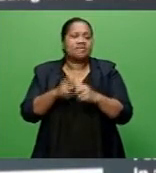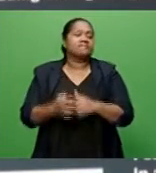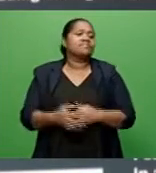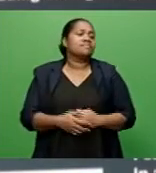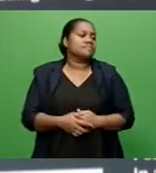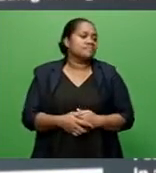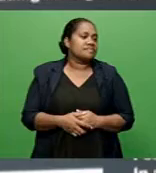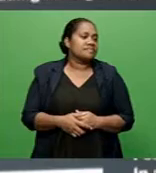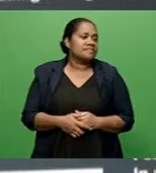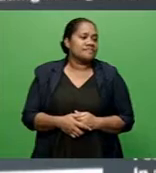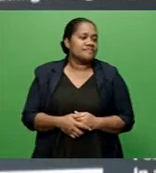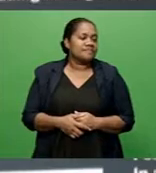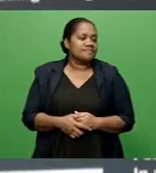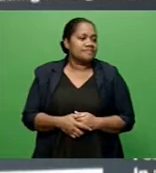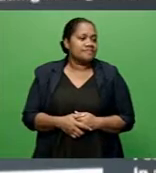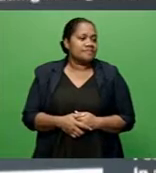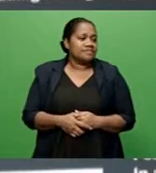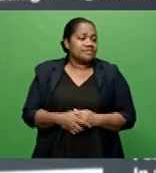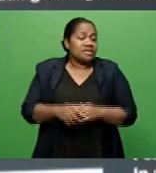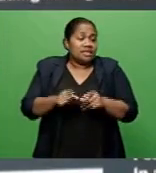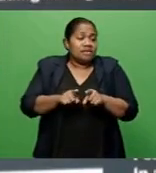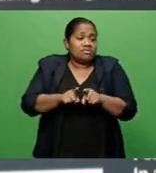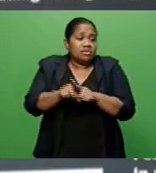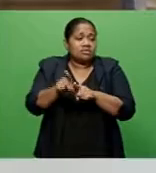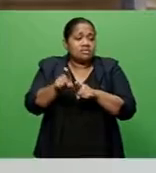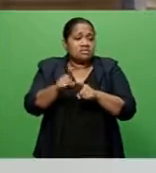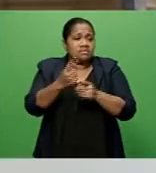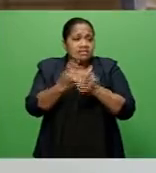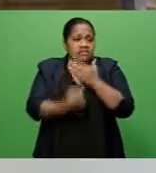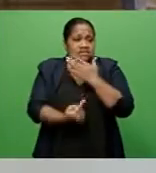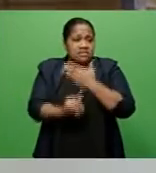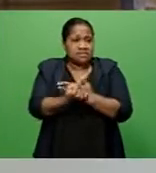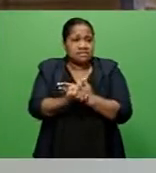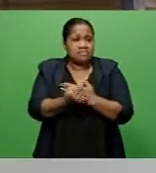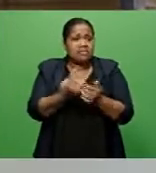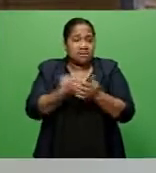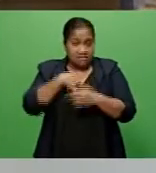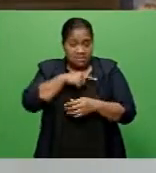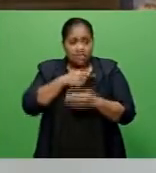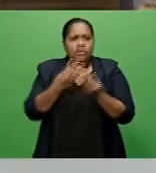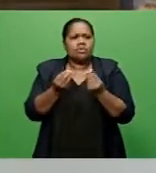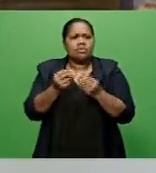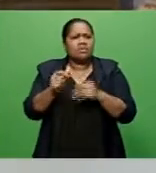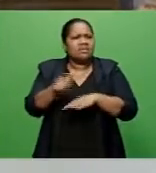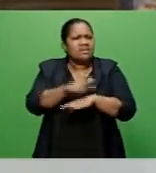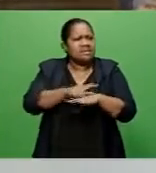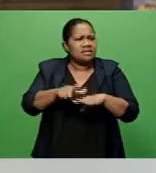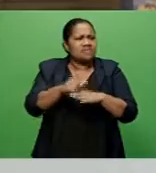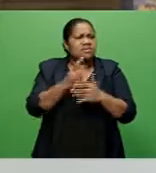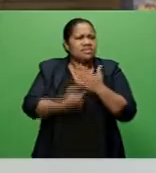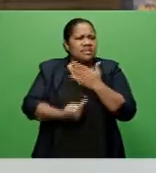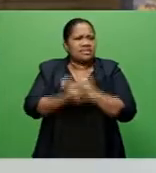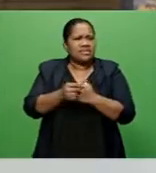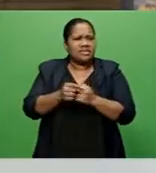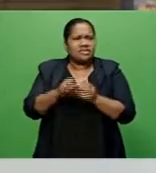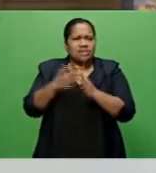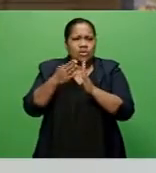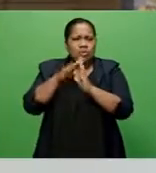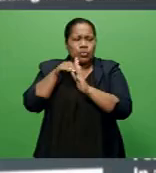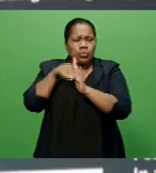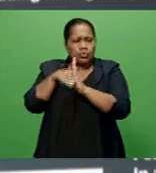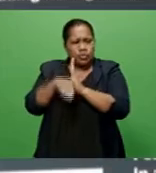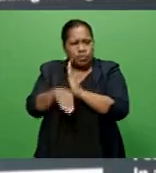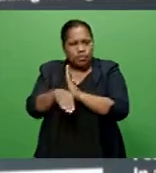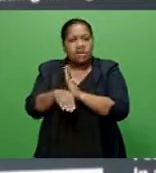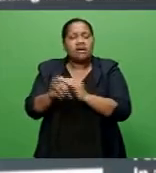shield in most cases. But as wetlands get degraded, the ability to